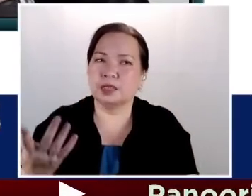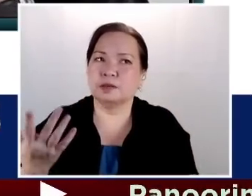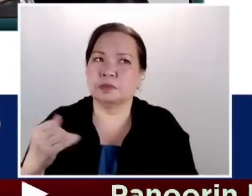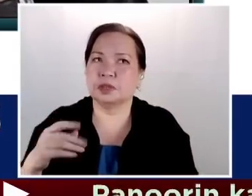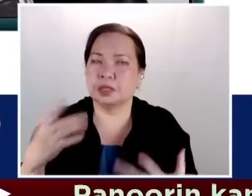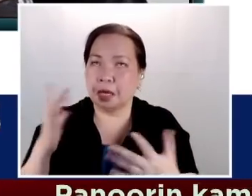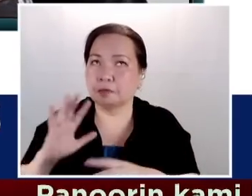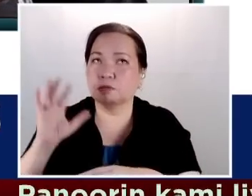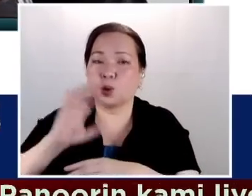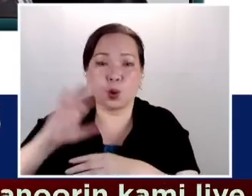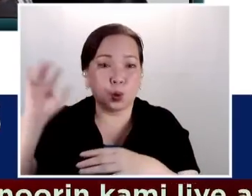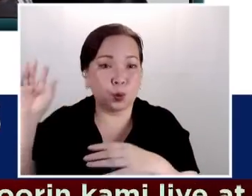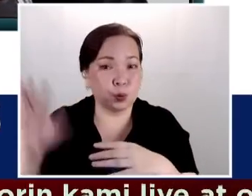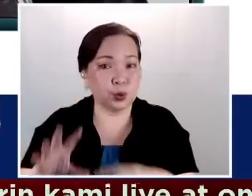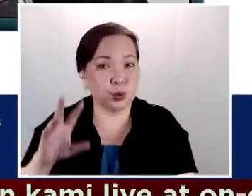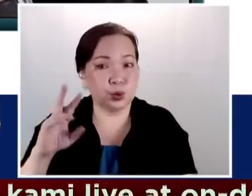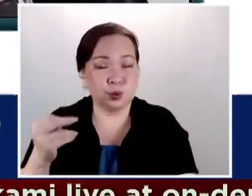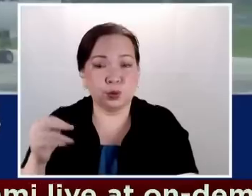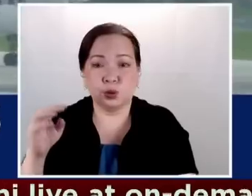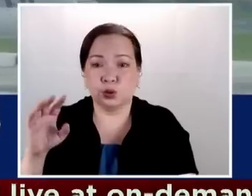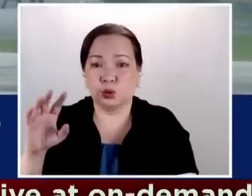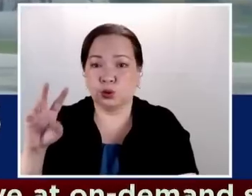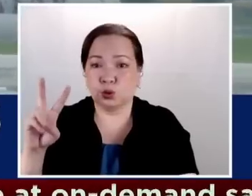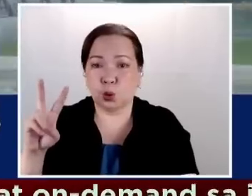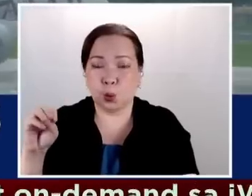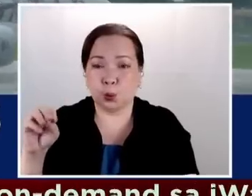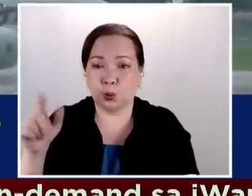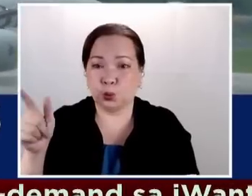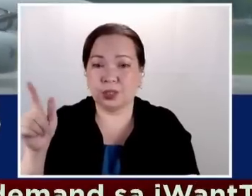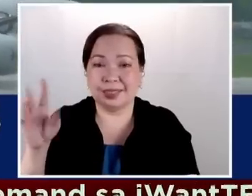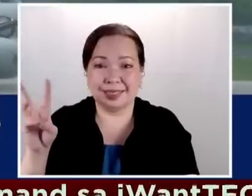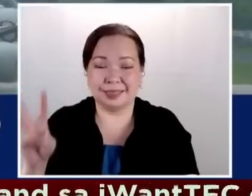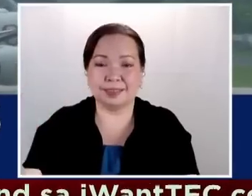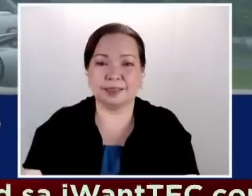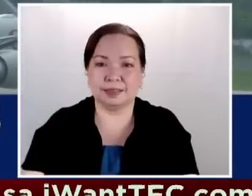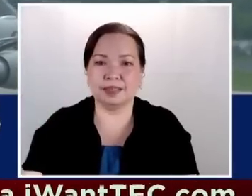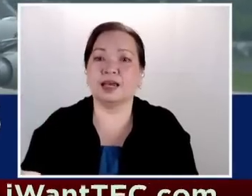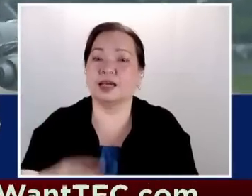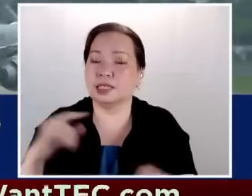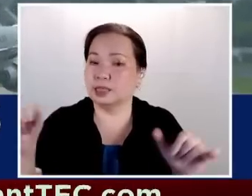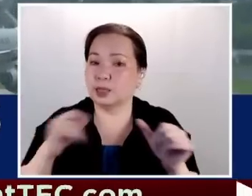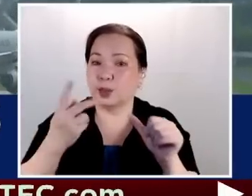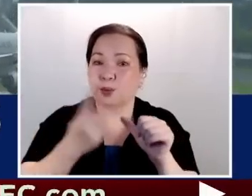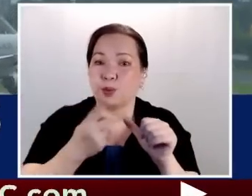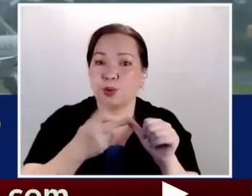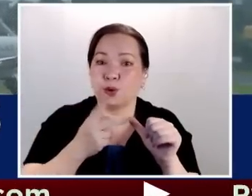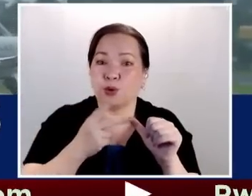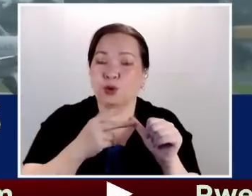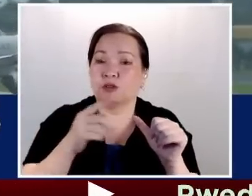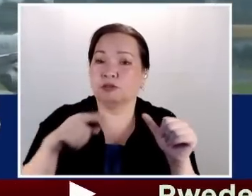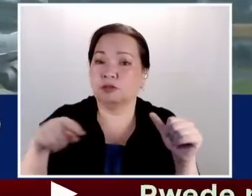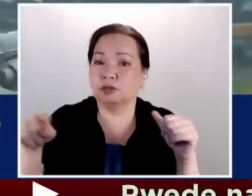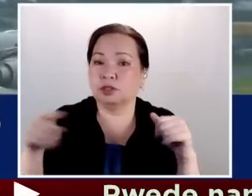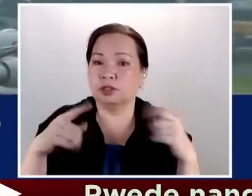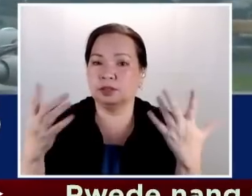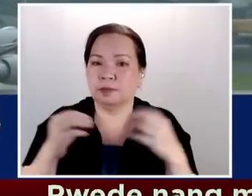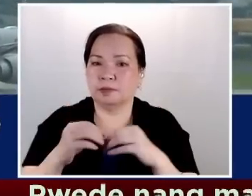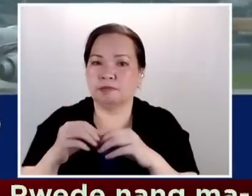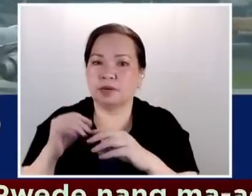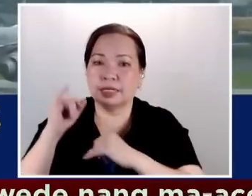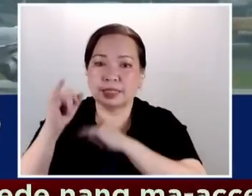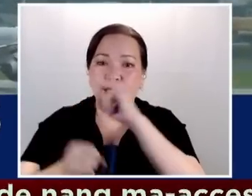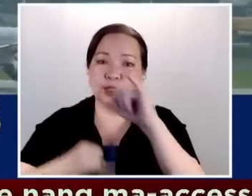by the end of 2026. Prioridad rin ni Bautista na palawakin ang ating international